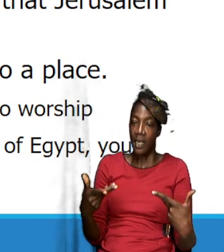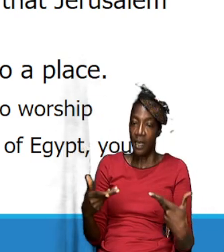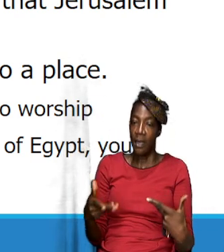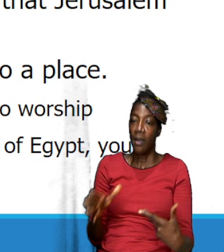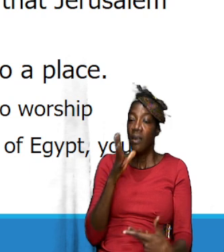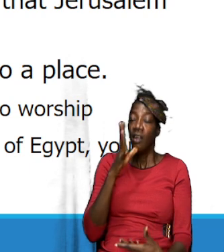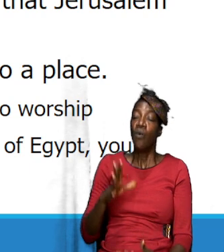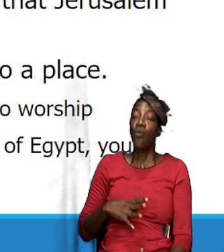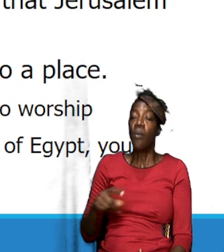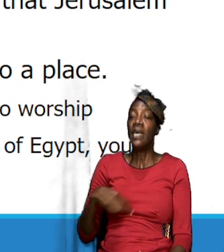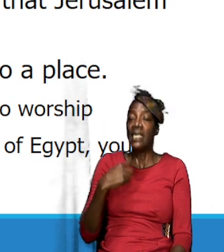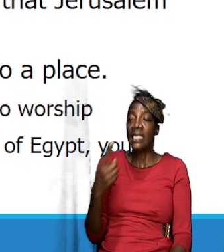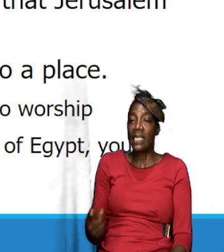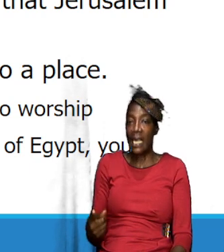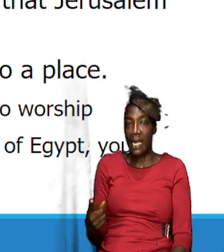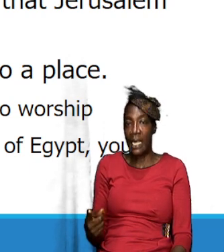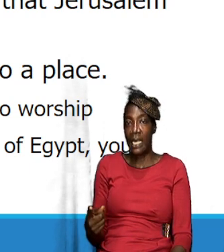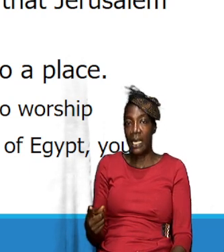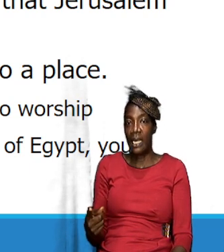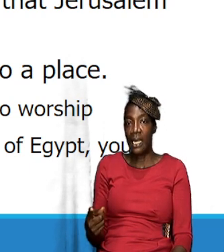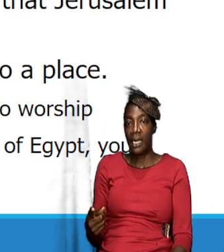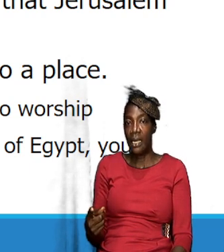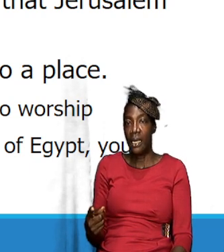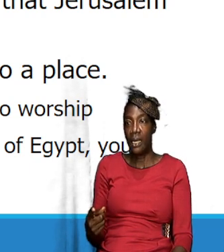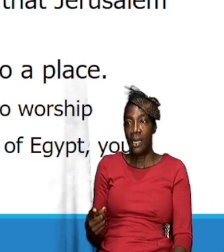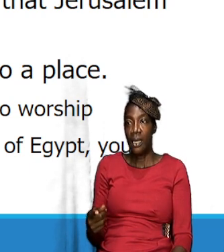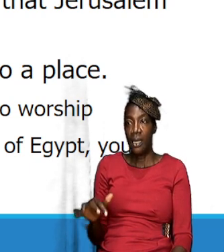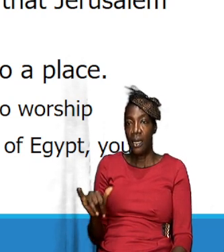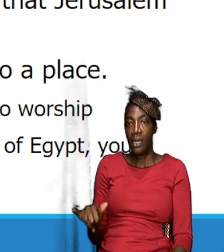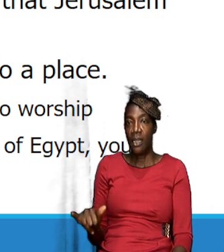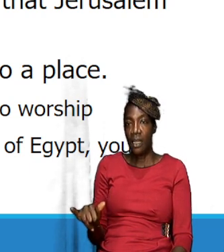the woman is saying the woman is saying that